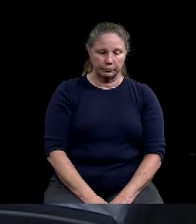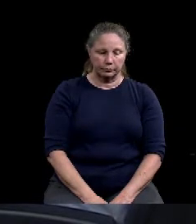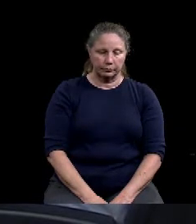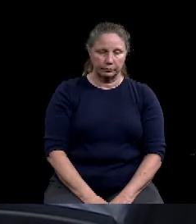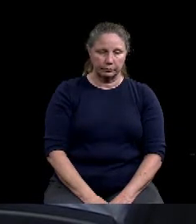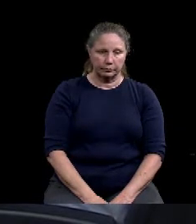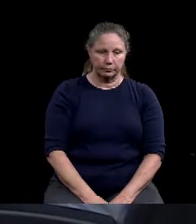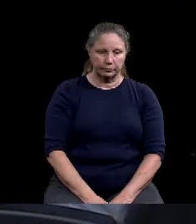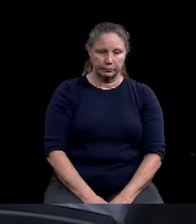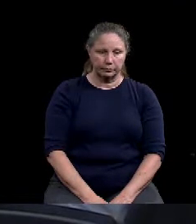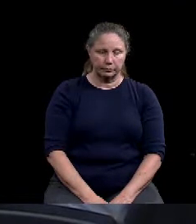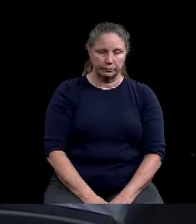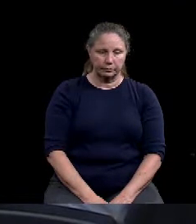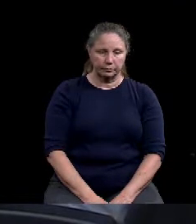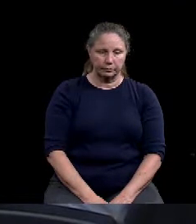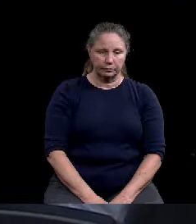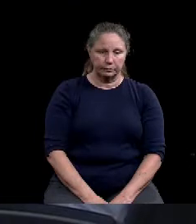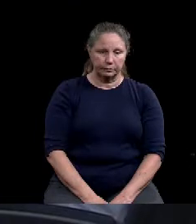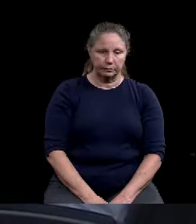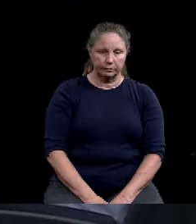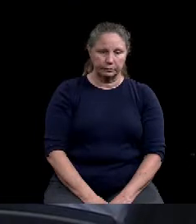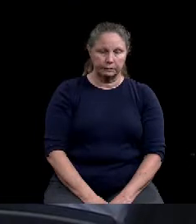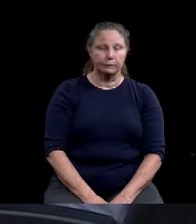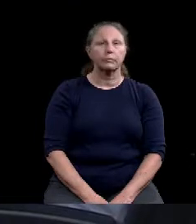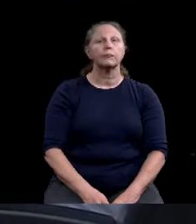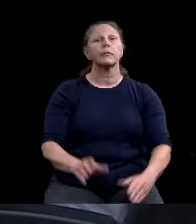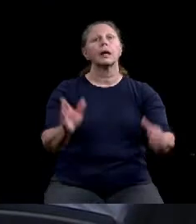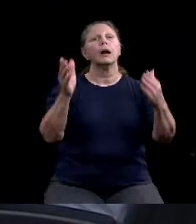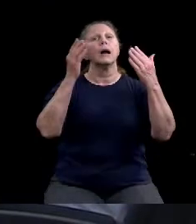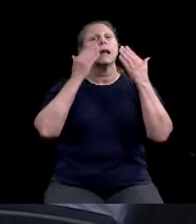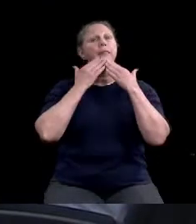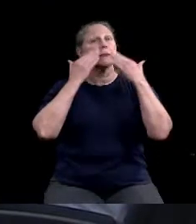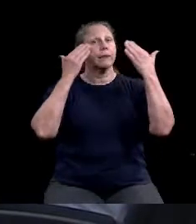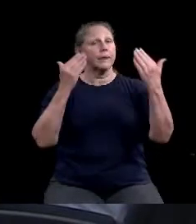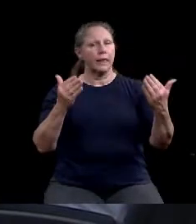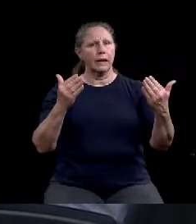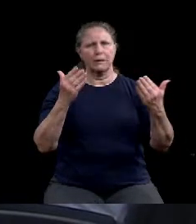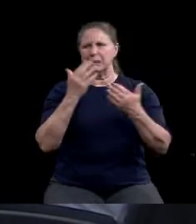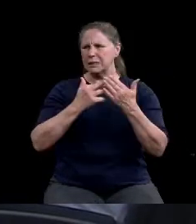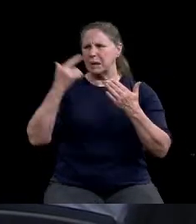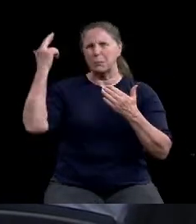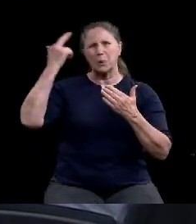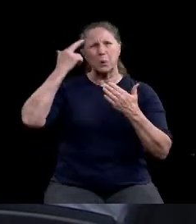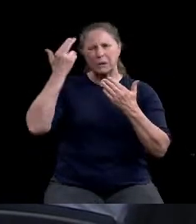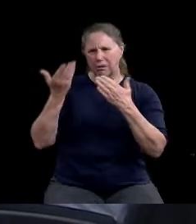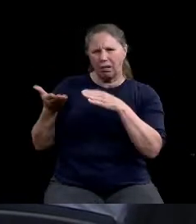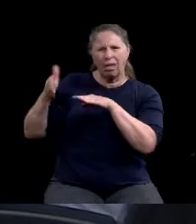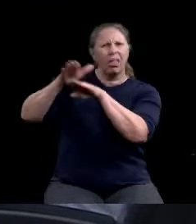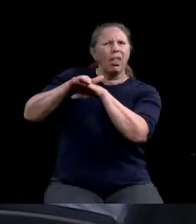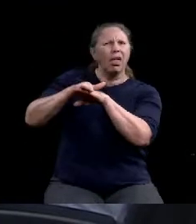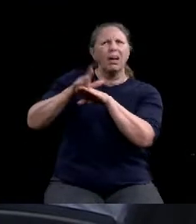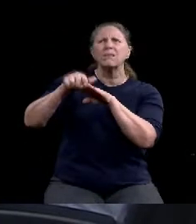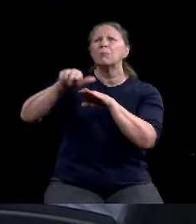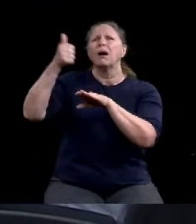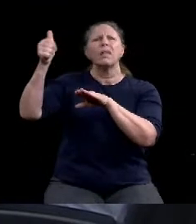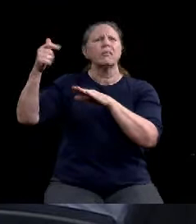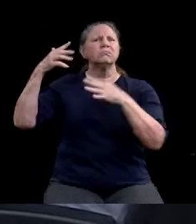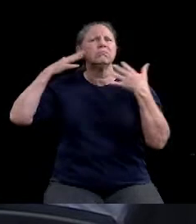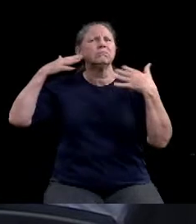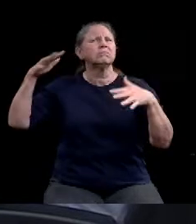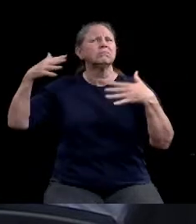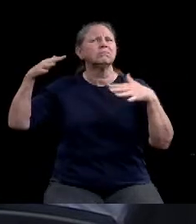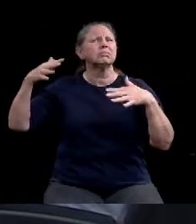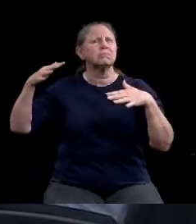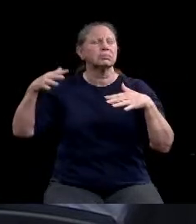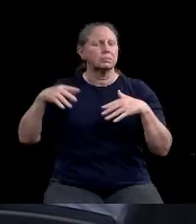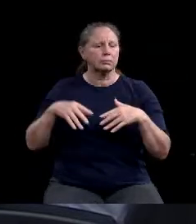Thank you. For some reason we're getting some bleed over some other audio. That's my computer for some